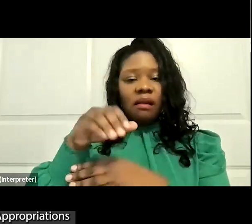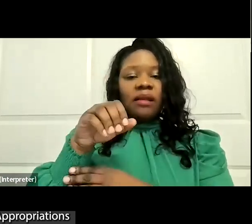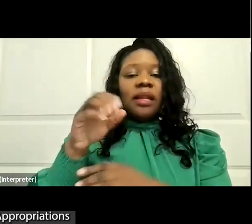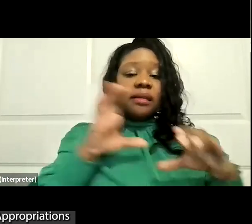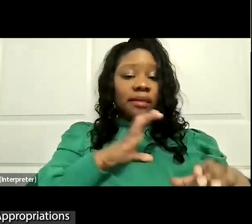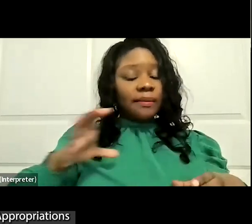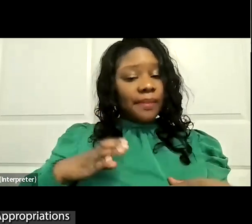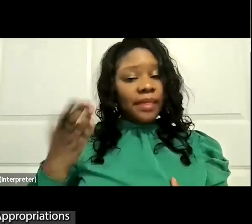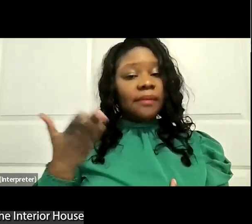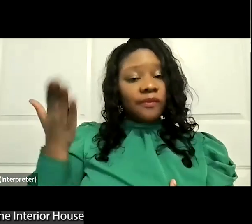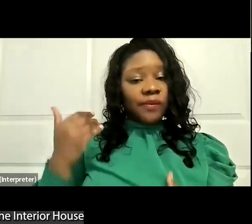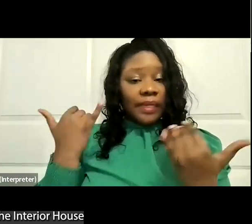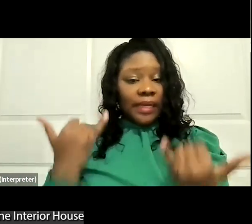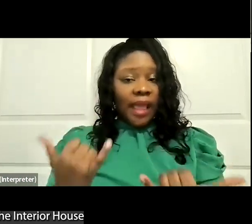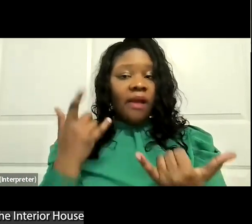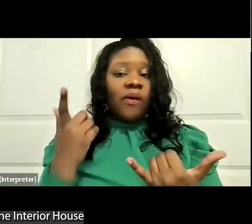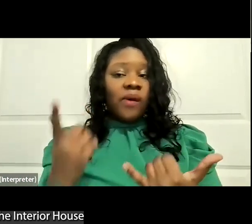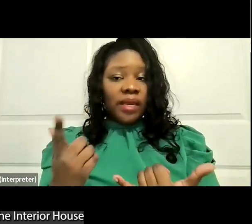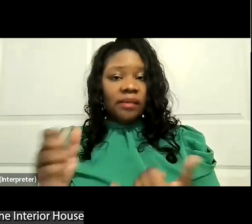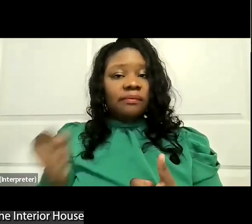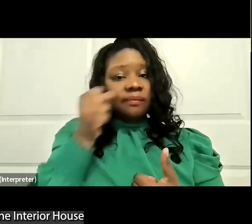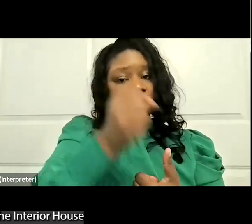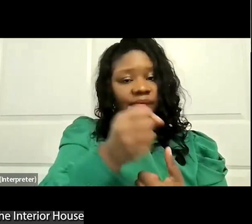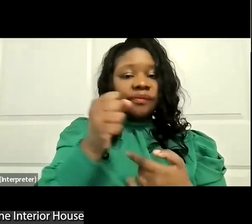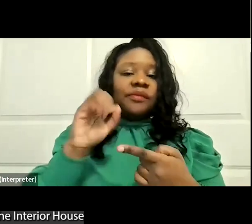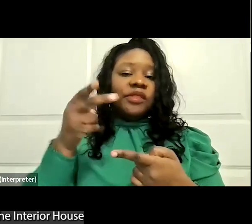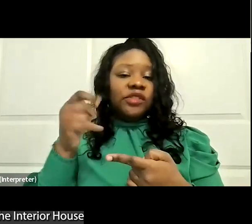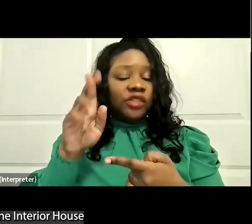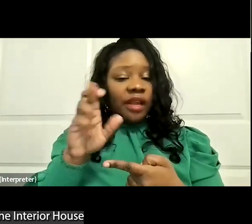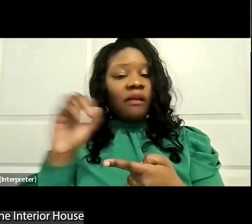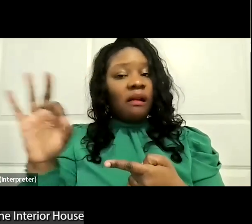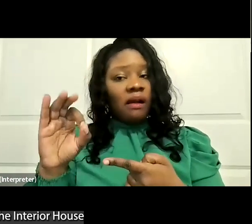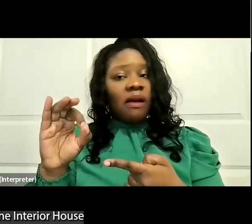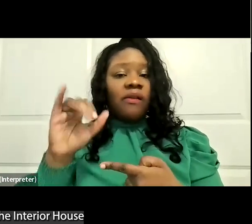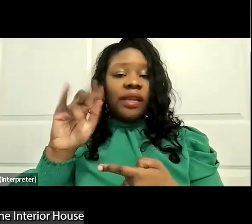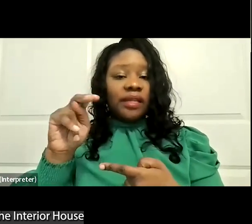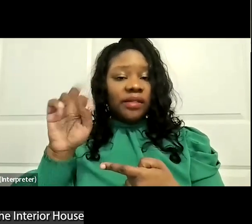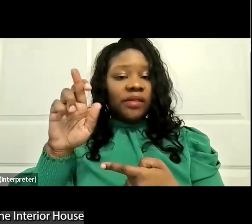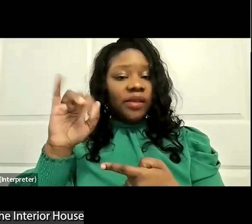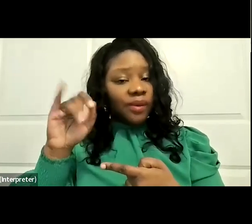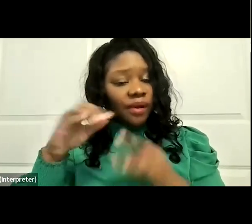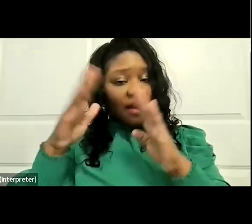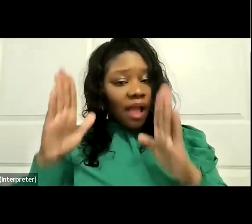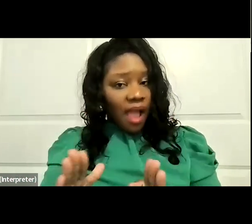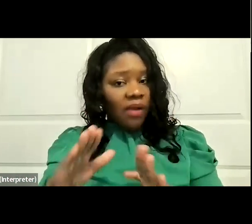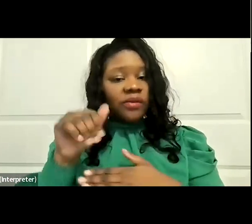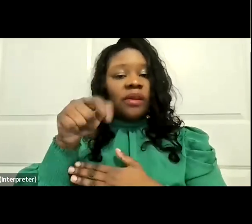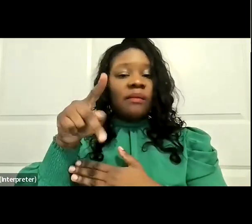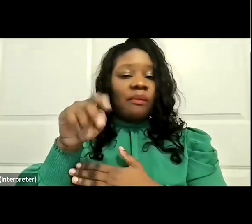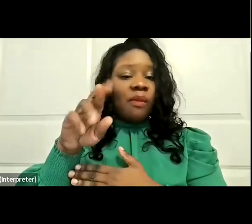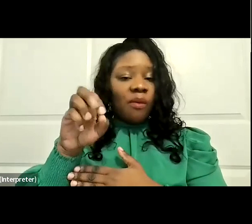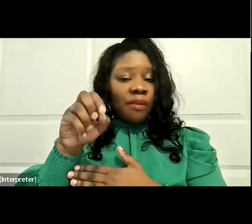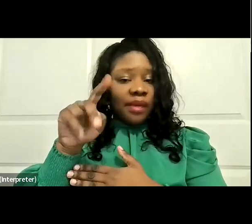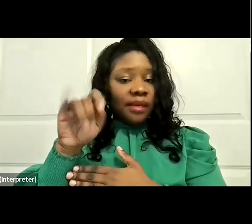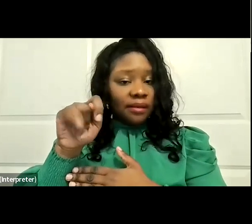prior, and now that he's slated to be chair of the Interior House Appropriations Committee, we are thrilled